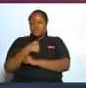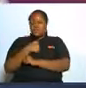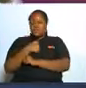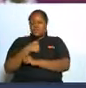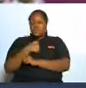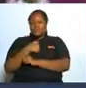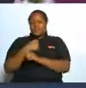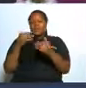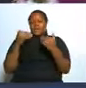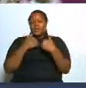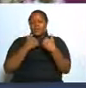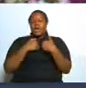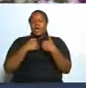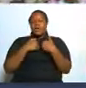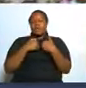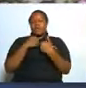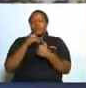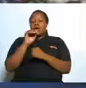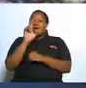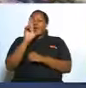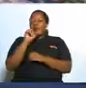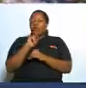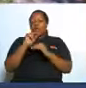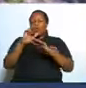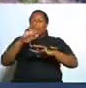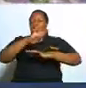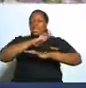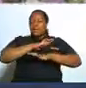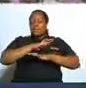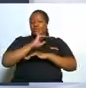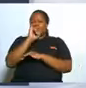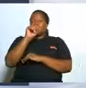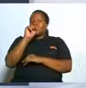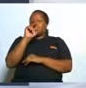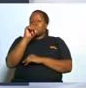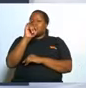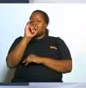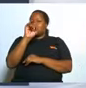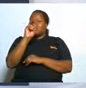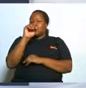there is not enough intimacy and connection